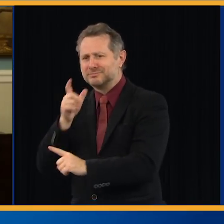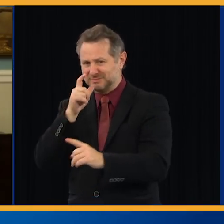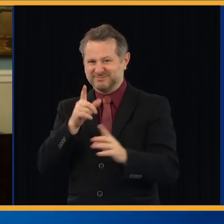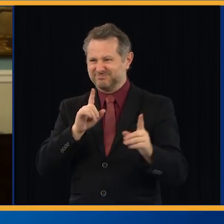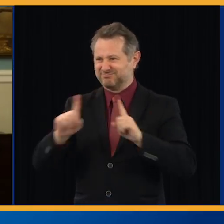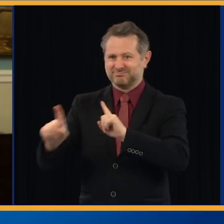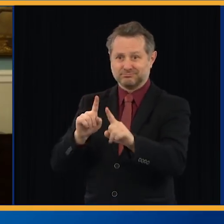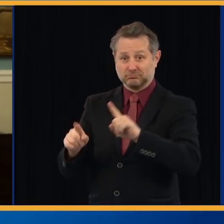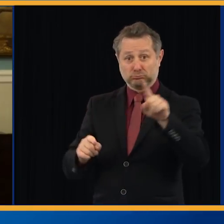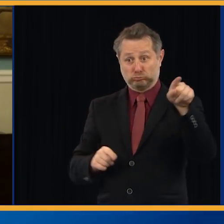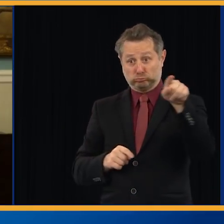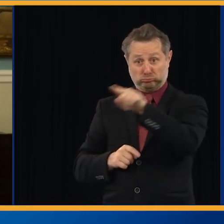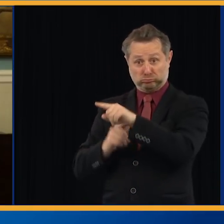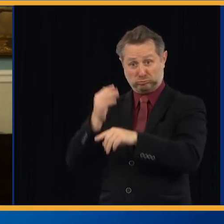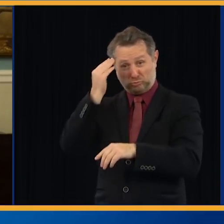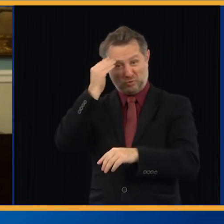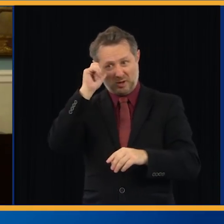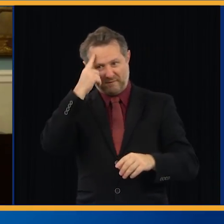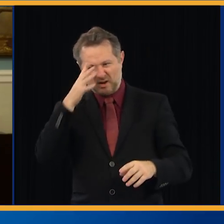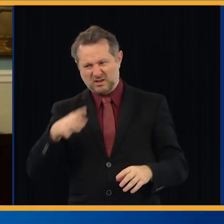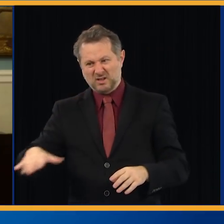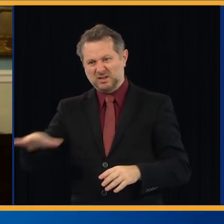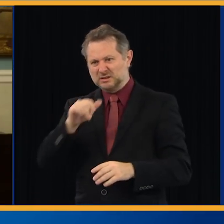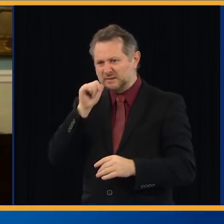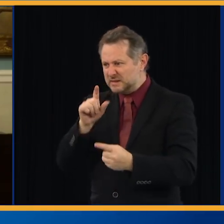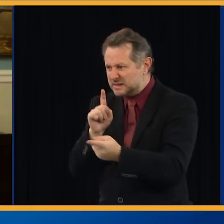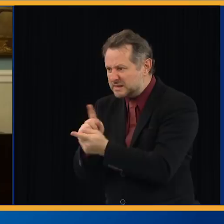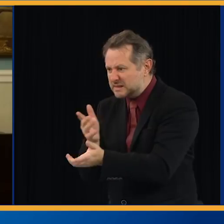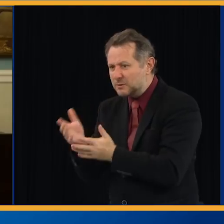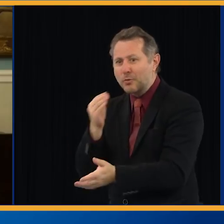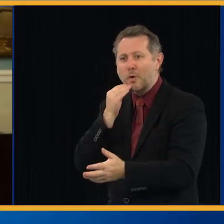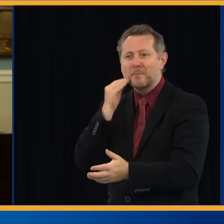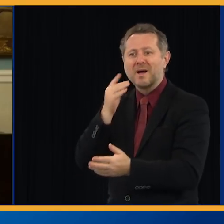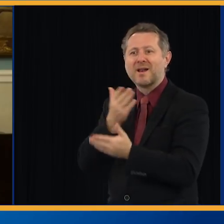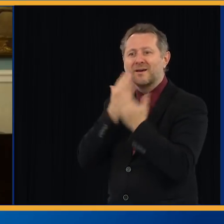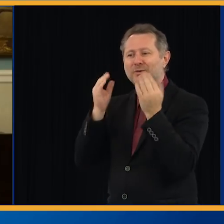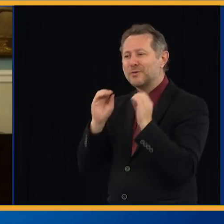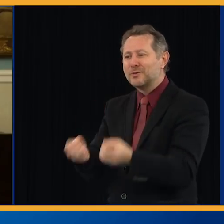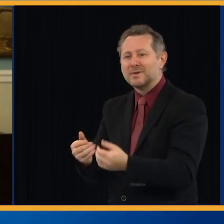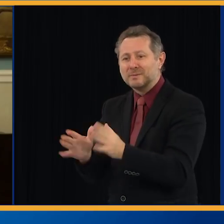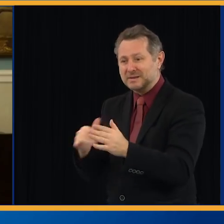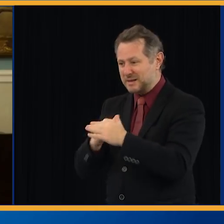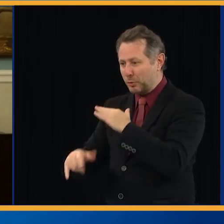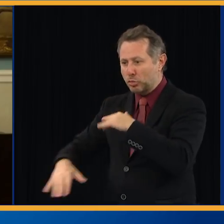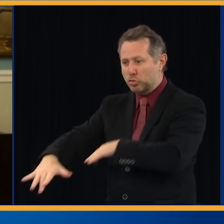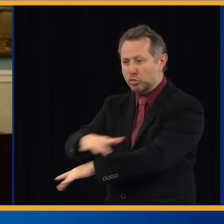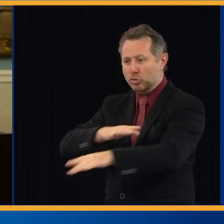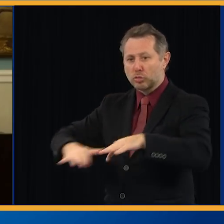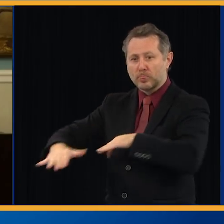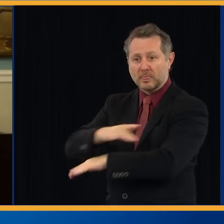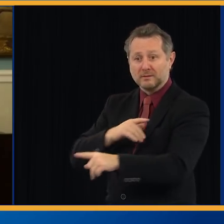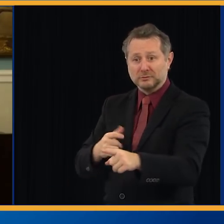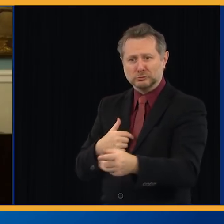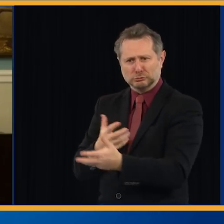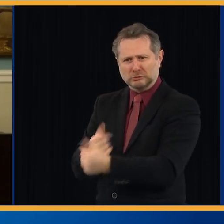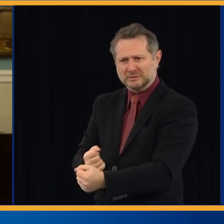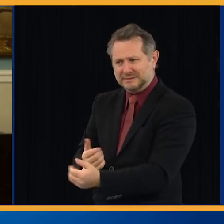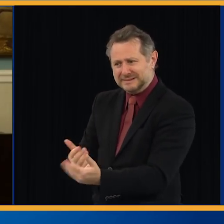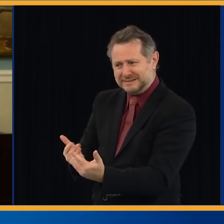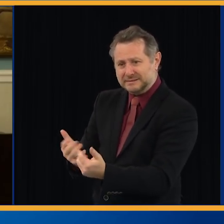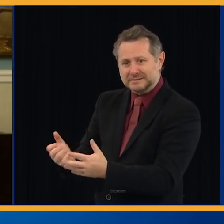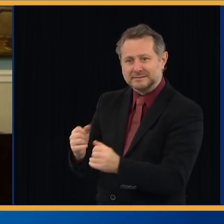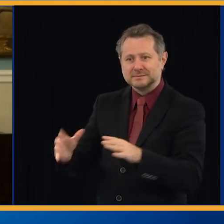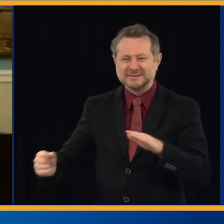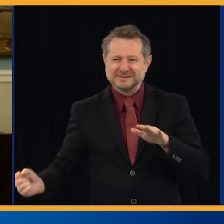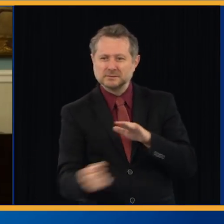engage homeless people on the streets and the subway, get their trust, and get them to come in to shelter and ultimately to permanent housing.